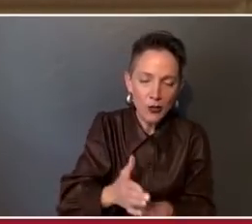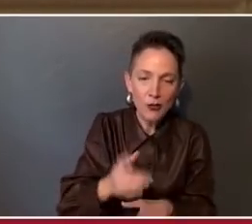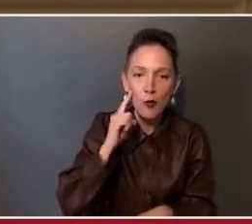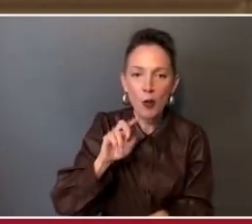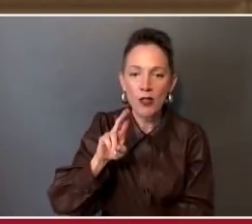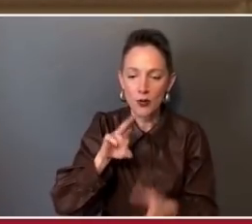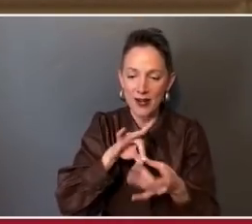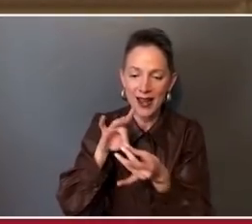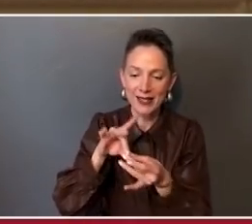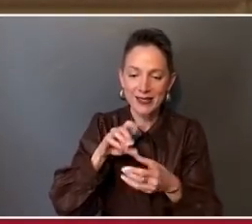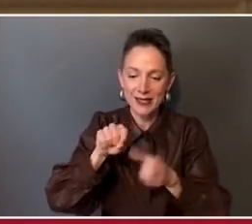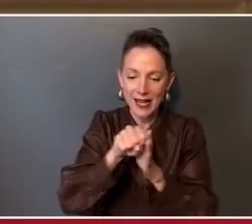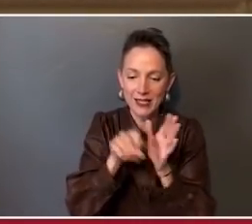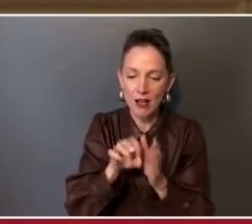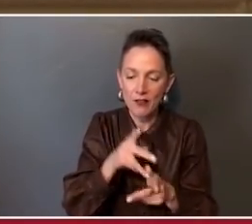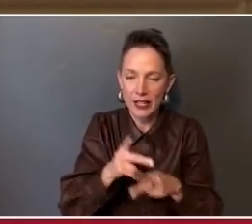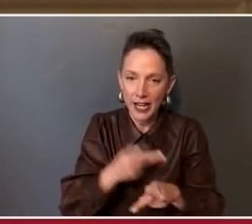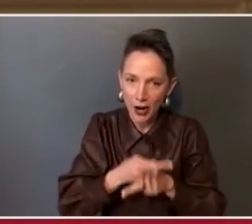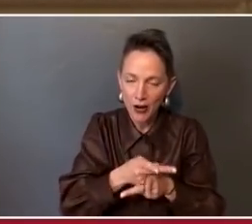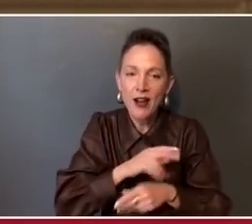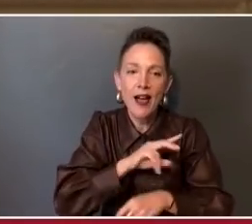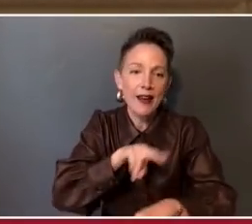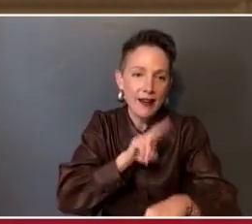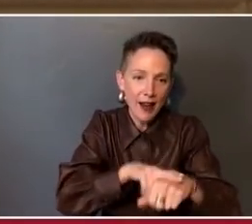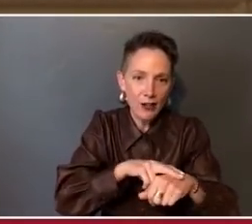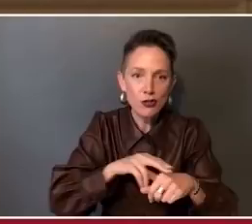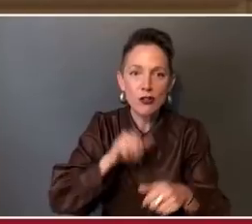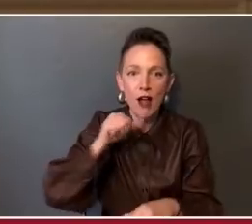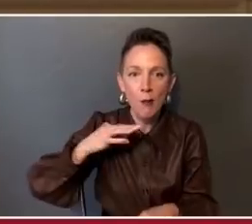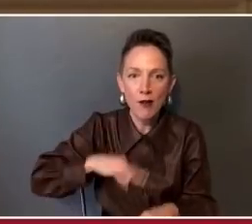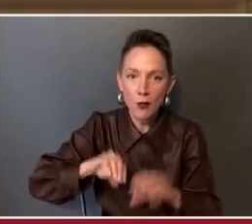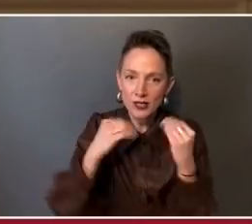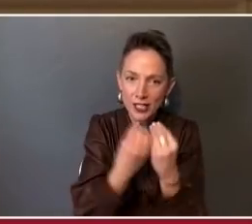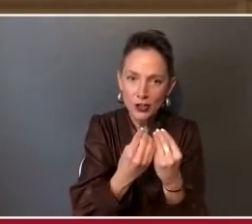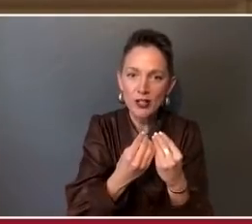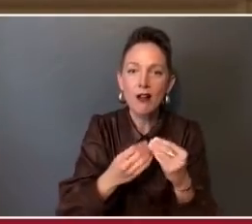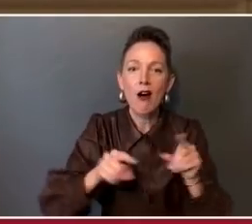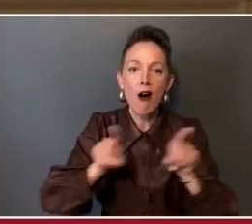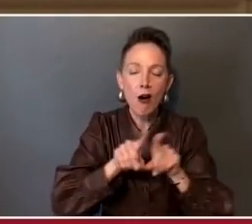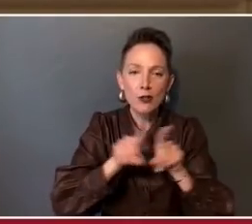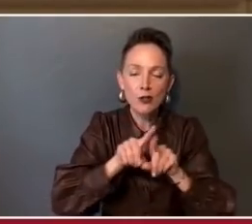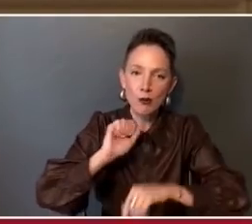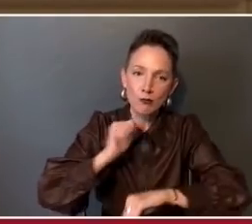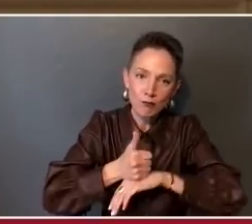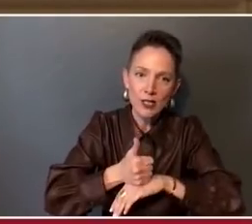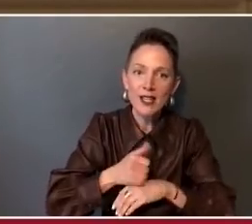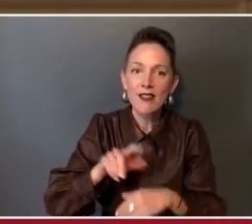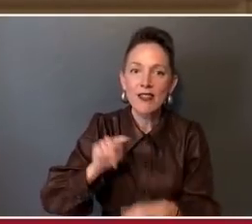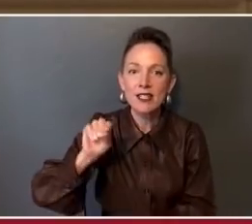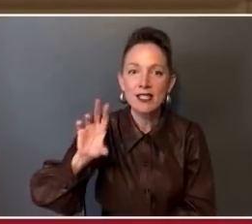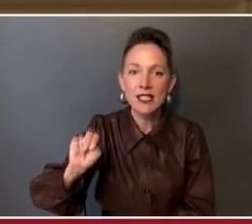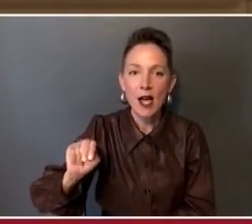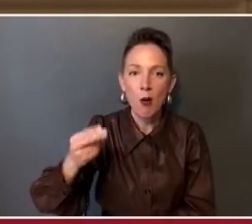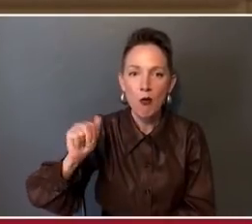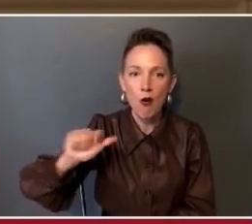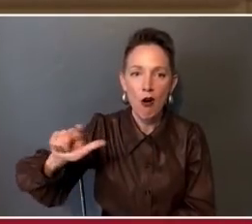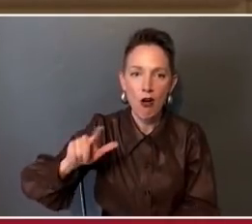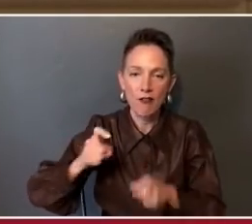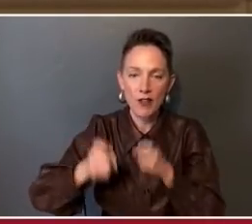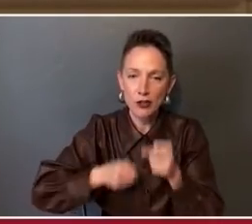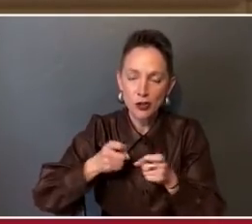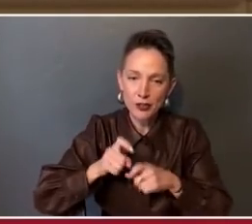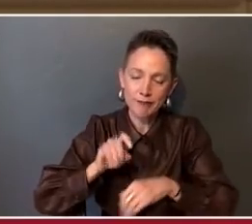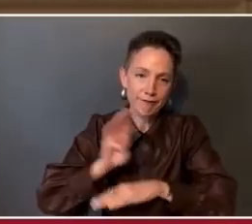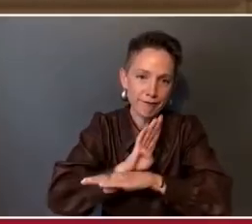Care, a national nonprofit health advocacy organization, as well as a founding partner of Town Hall Ventures, a healthcare firm that